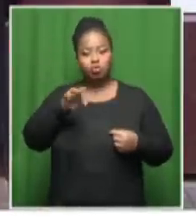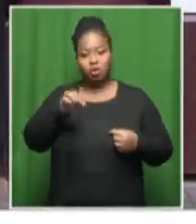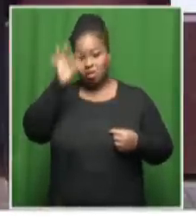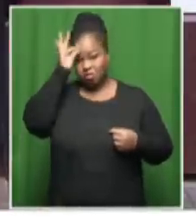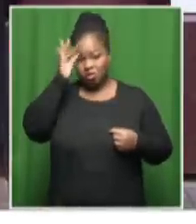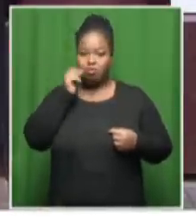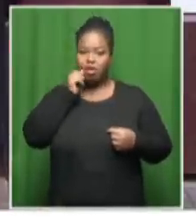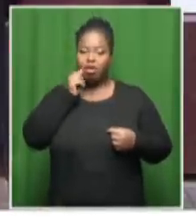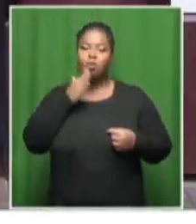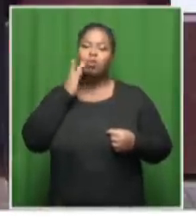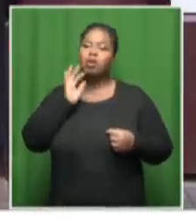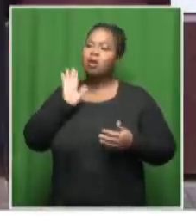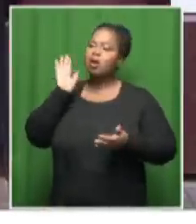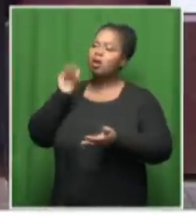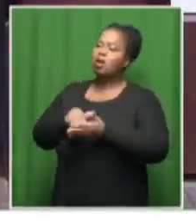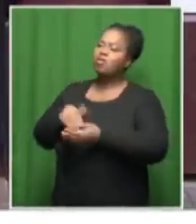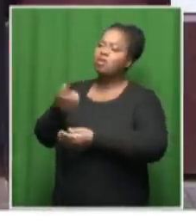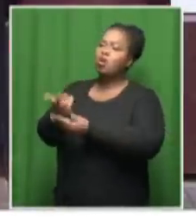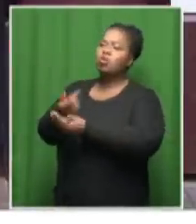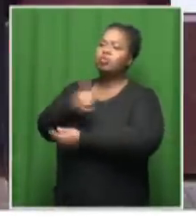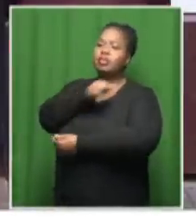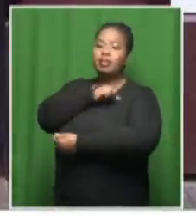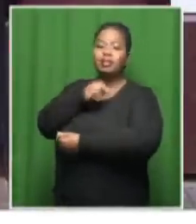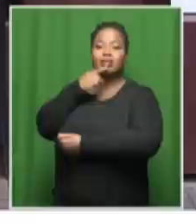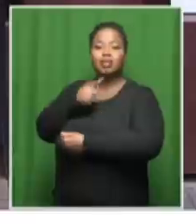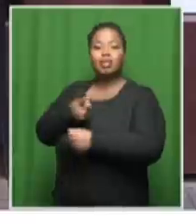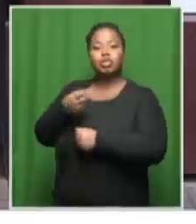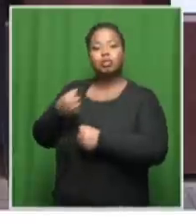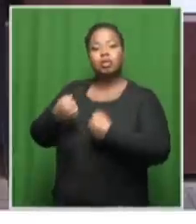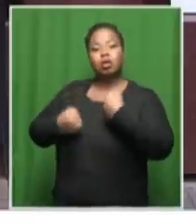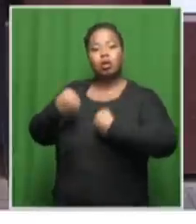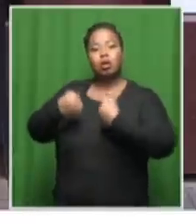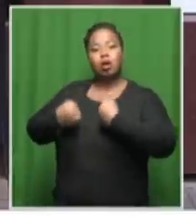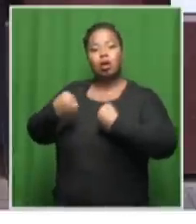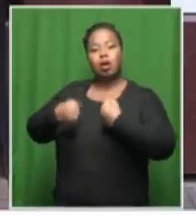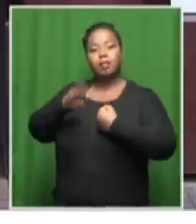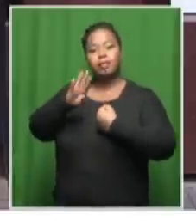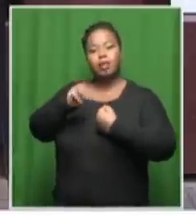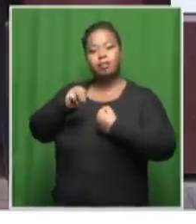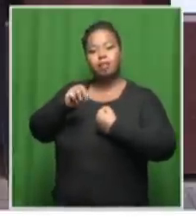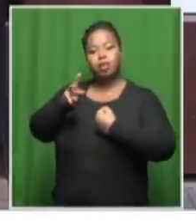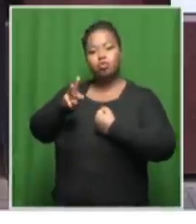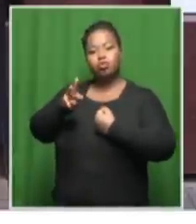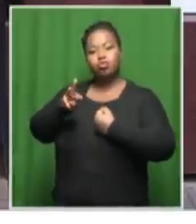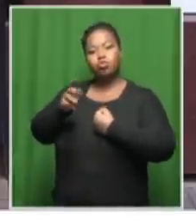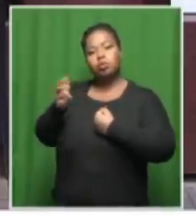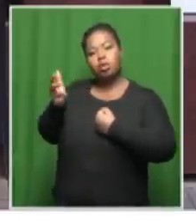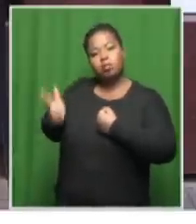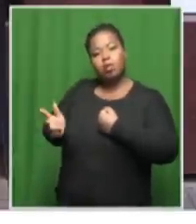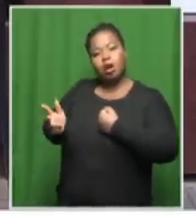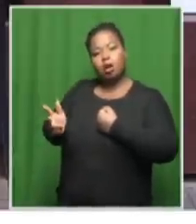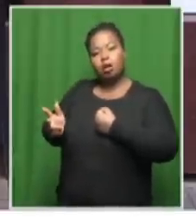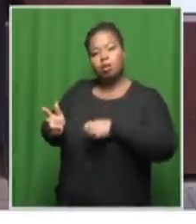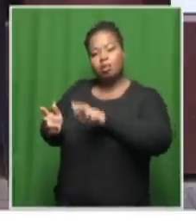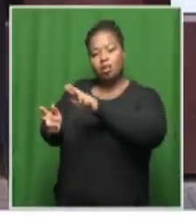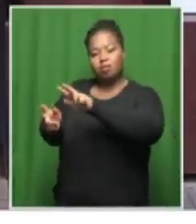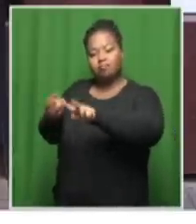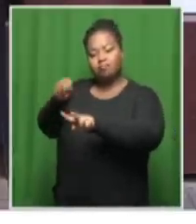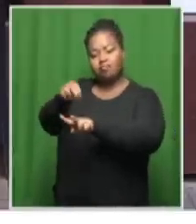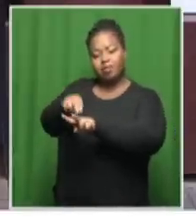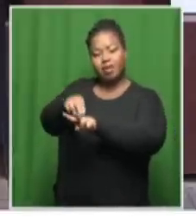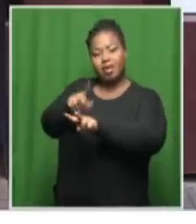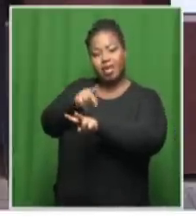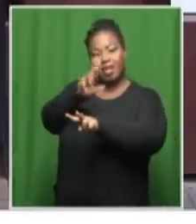said he arrived at the hospital and he found two women driving a BMW and the one is believed to be Kelly